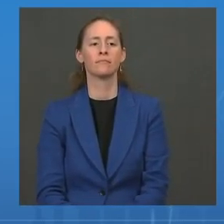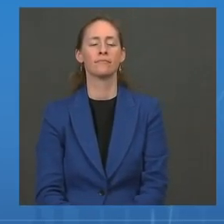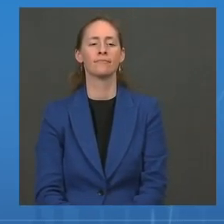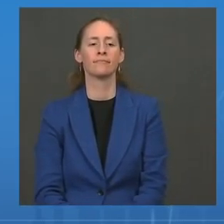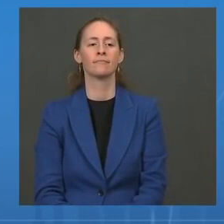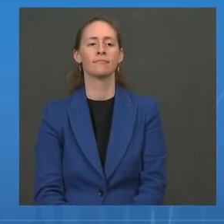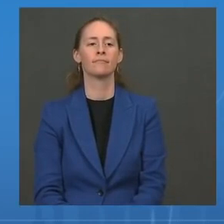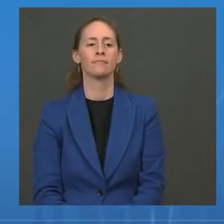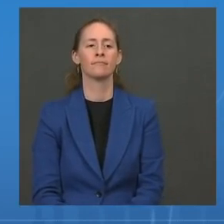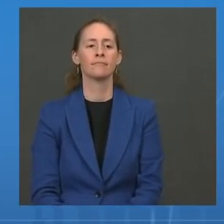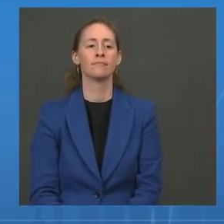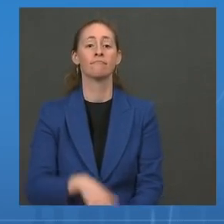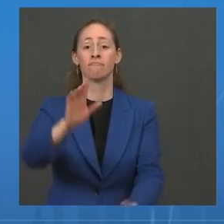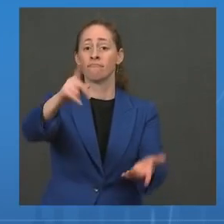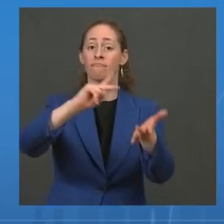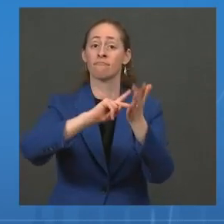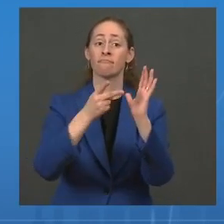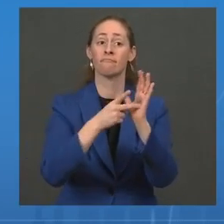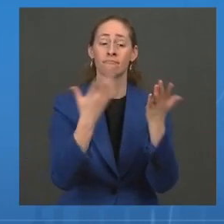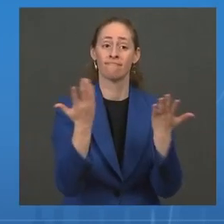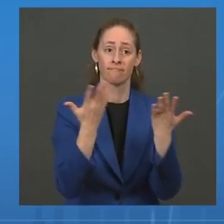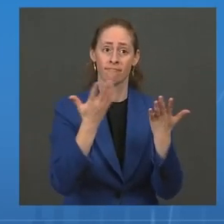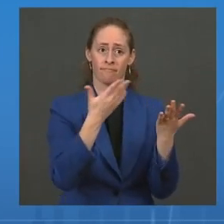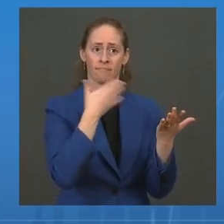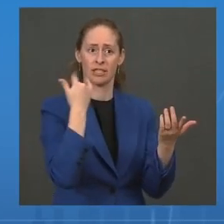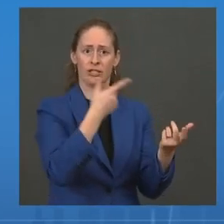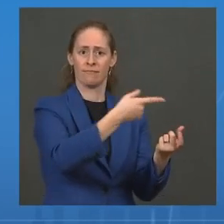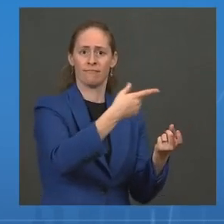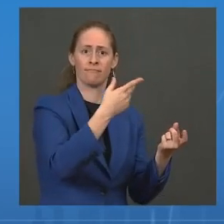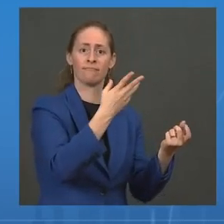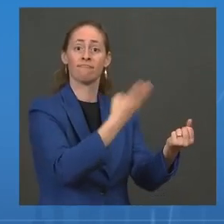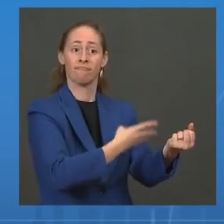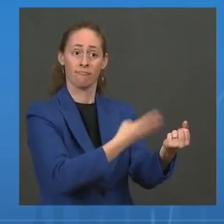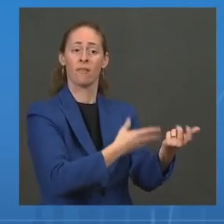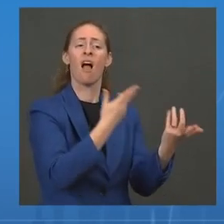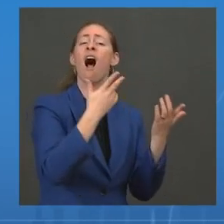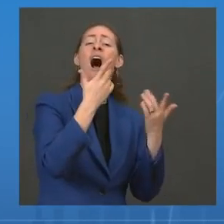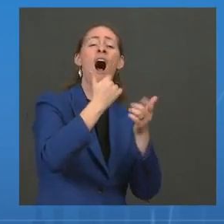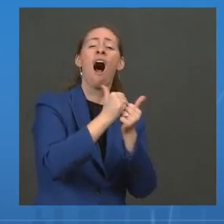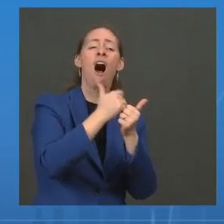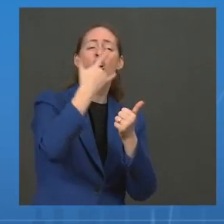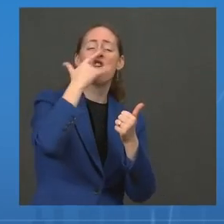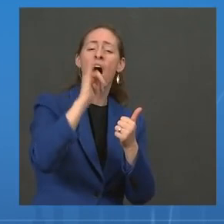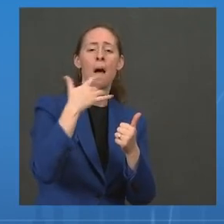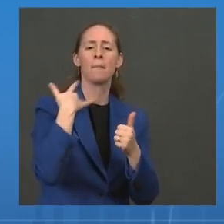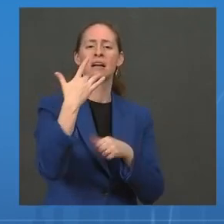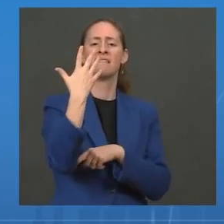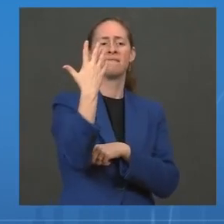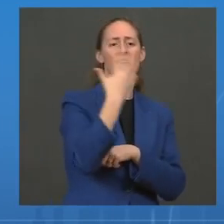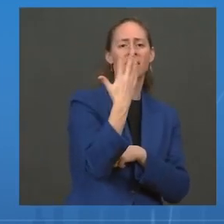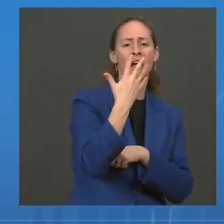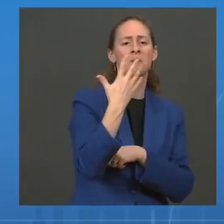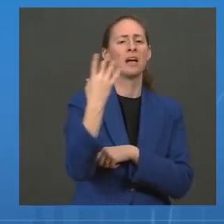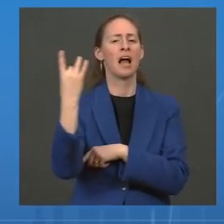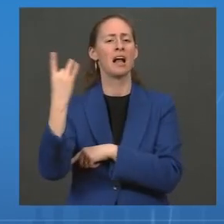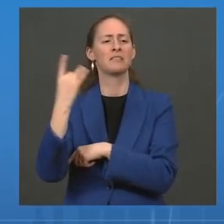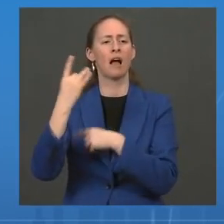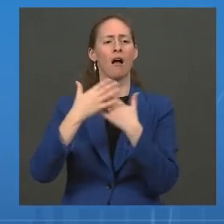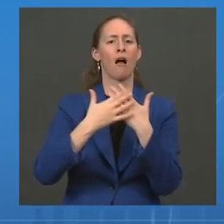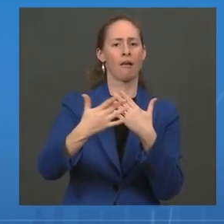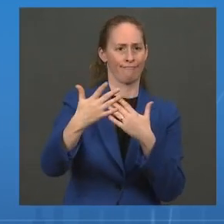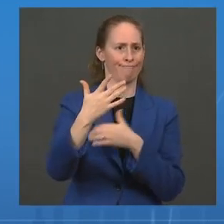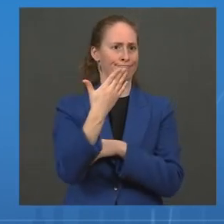days of the initiation and recognition of symptoms, has this important clinical effect. Again,